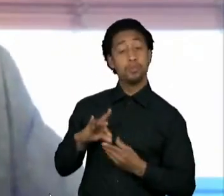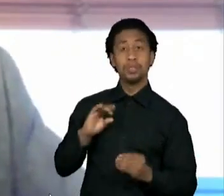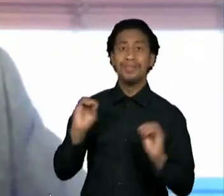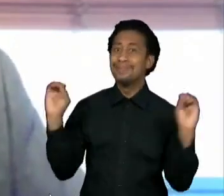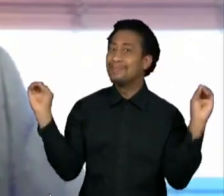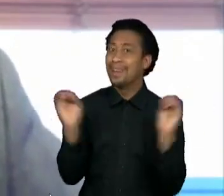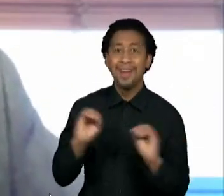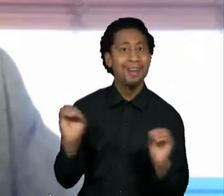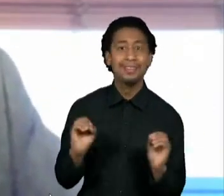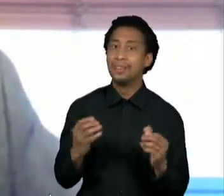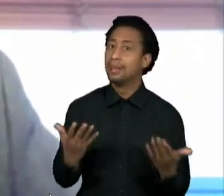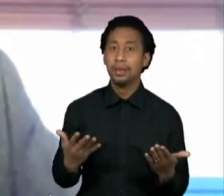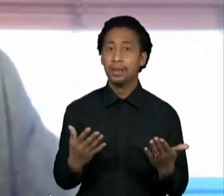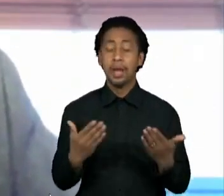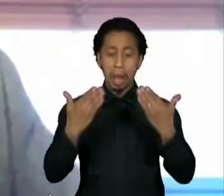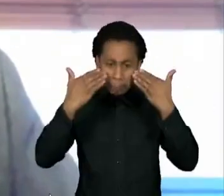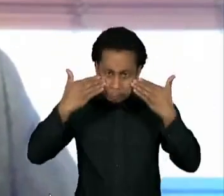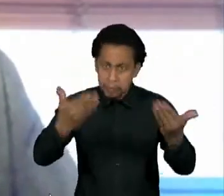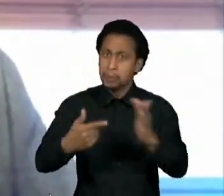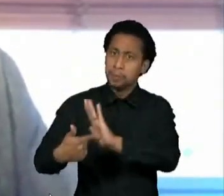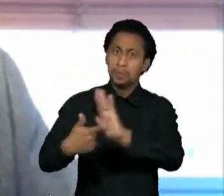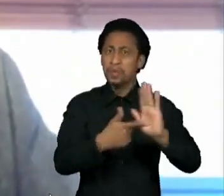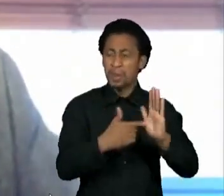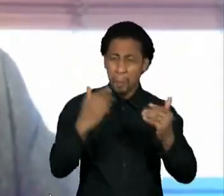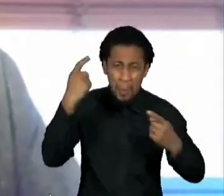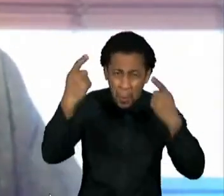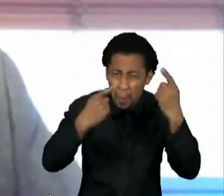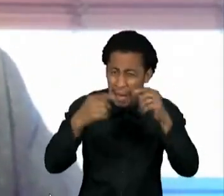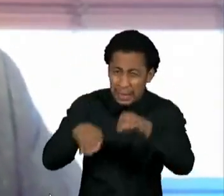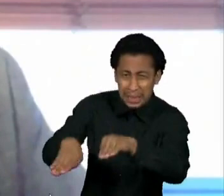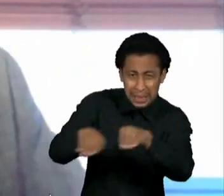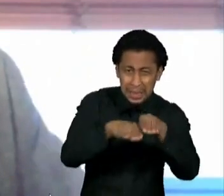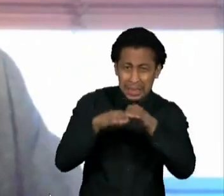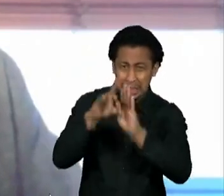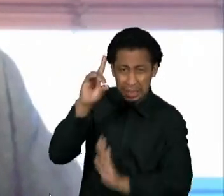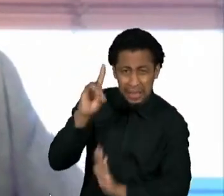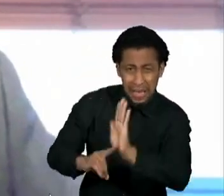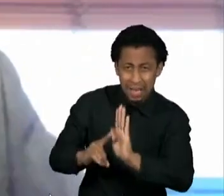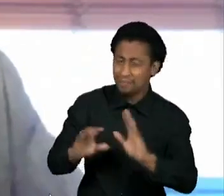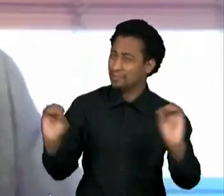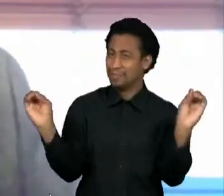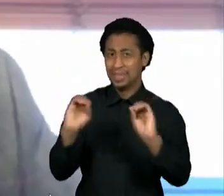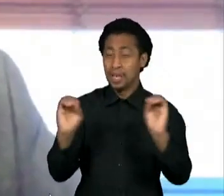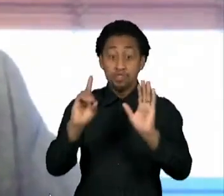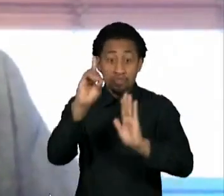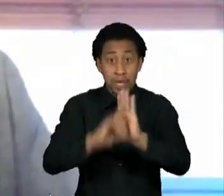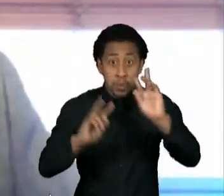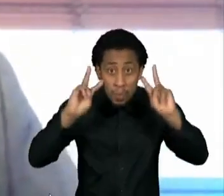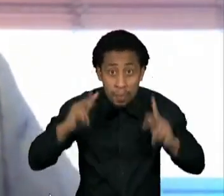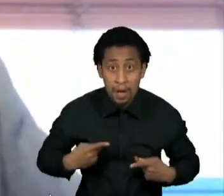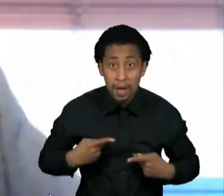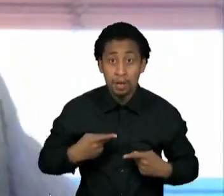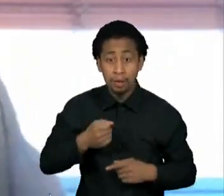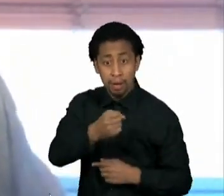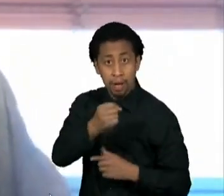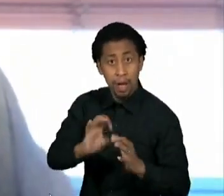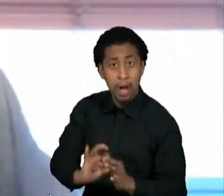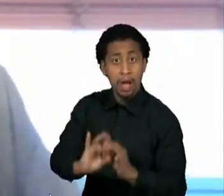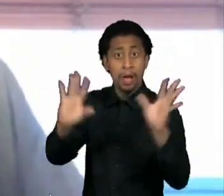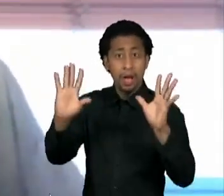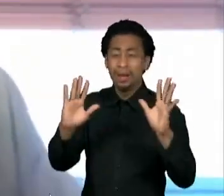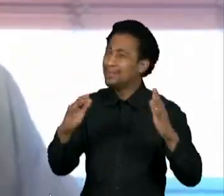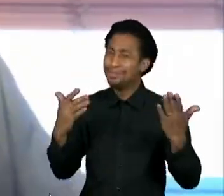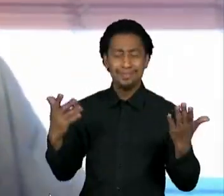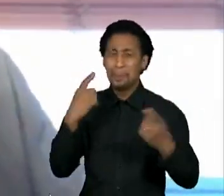pretend to be committed to equal rights, to human rights, to press freedom. He's a guy who has